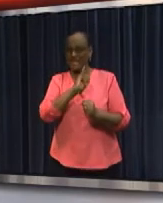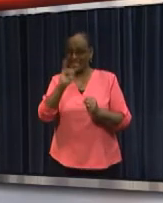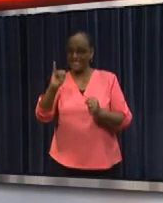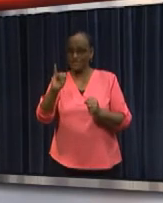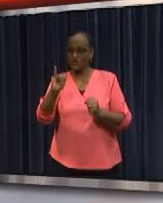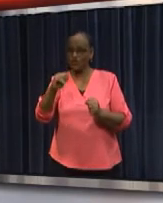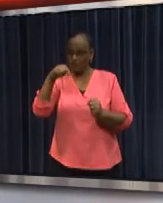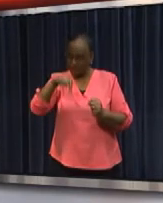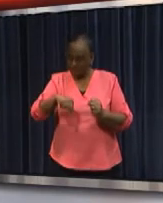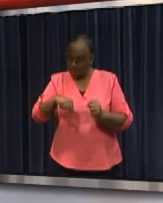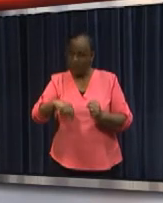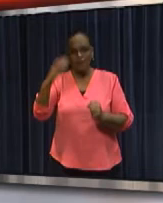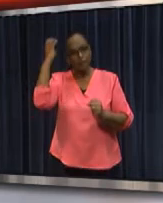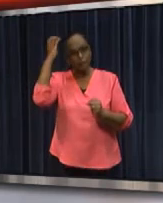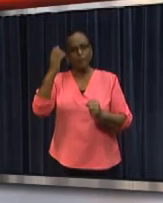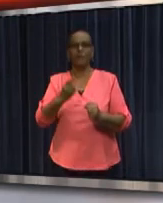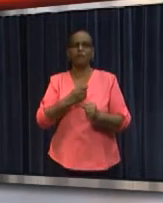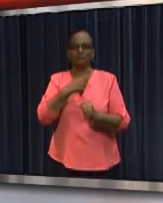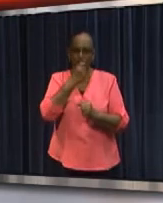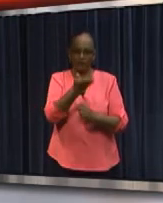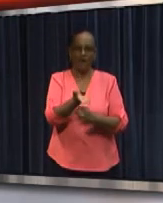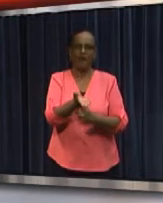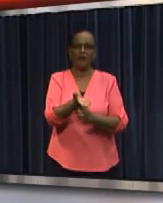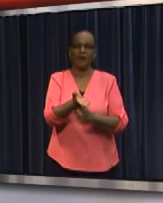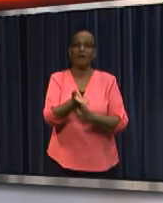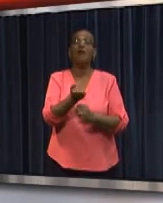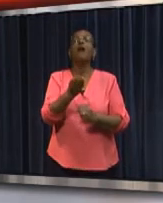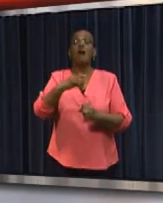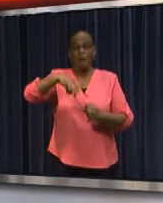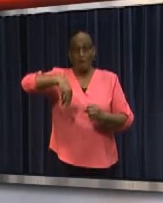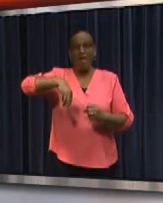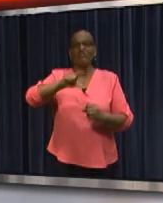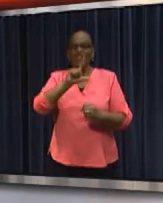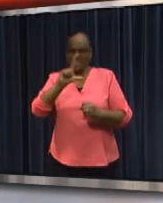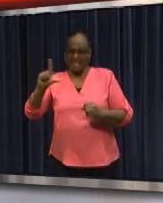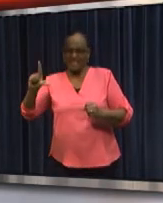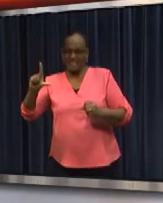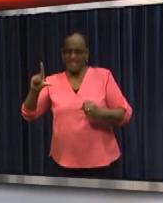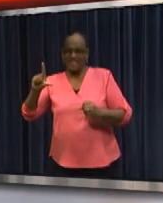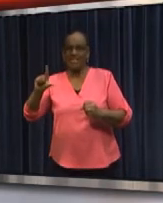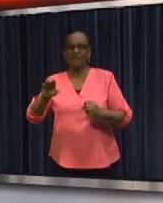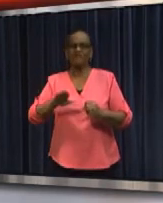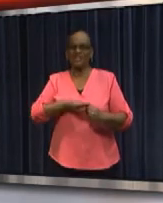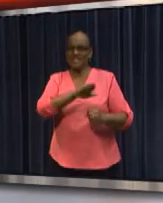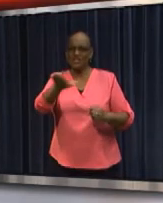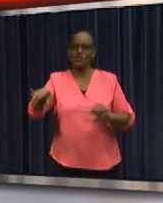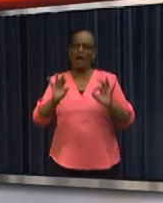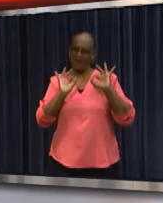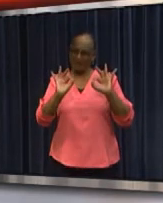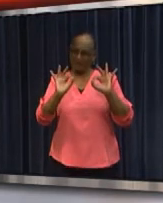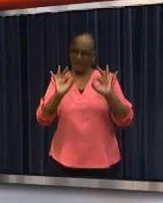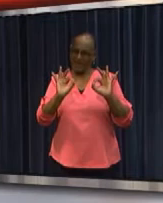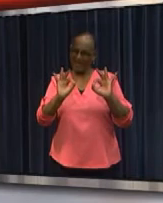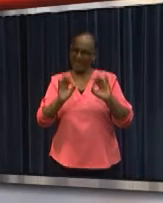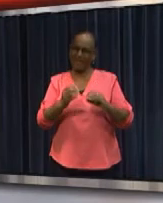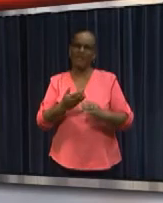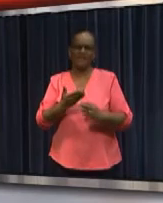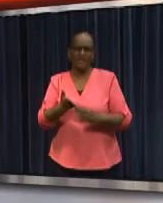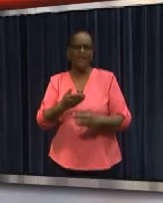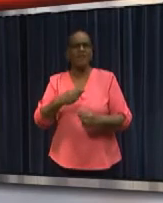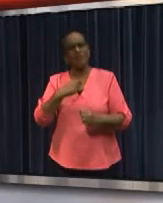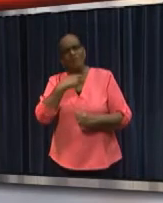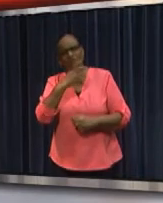Information Institute. Melvin Linsker of the National Security Bureau responded to the